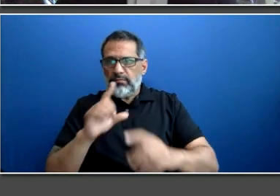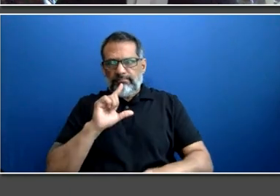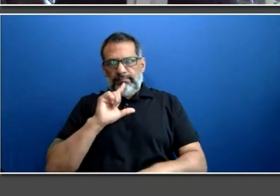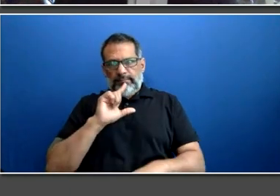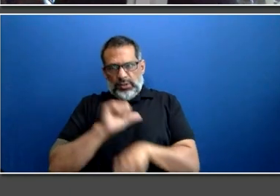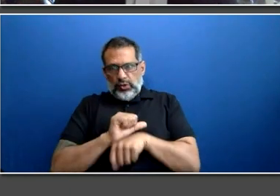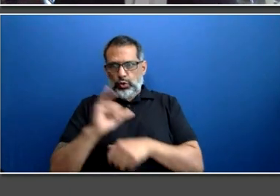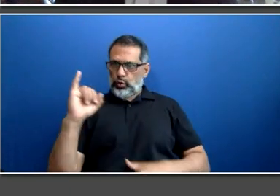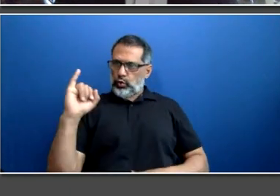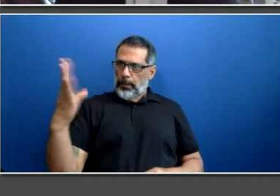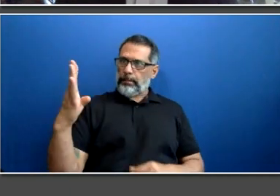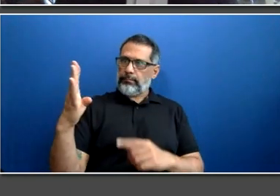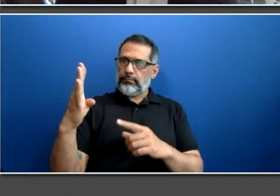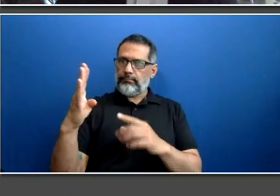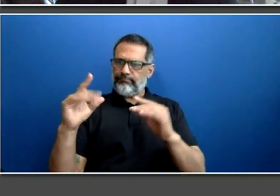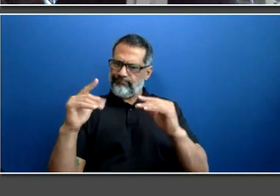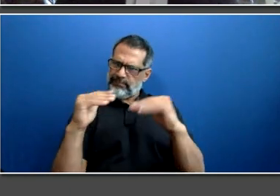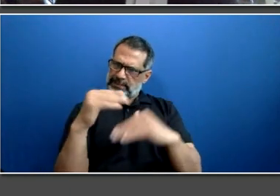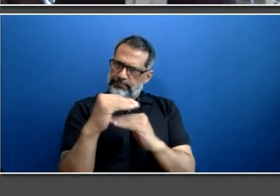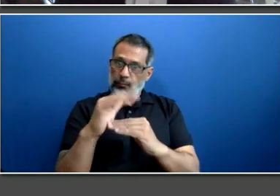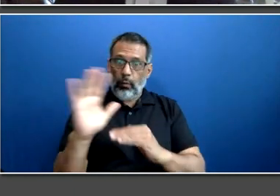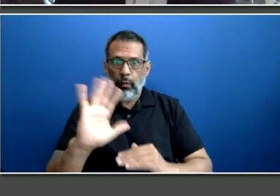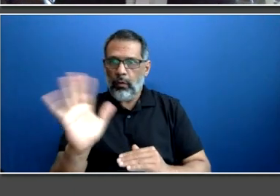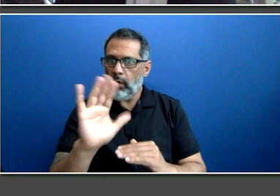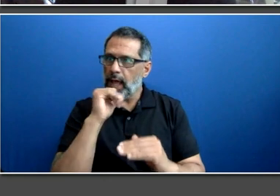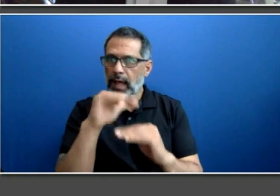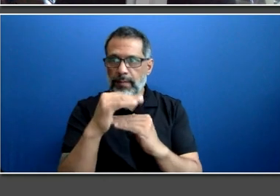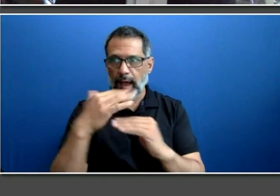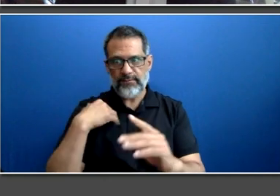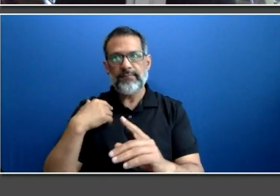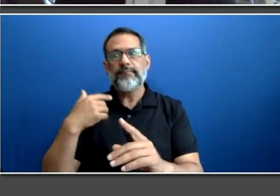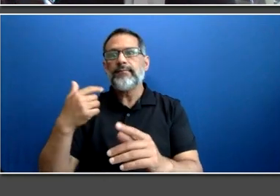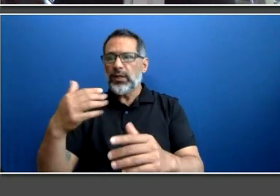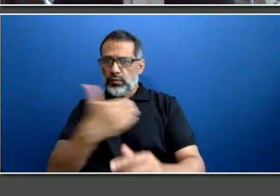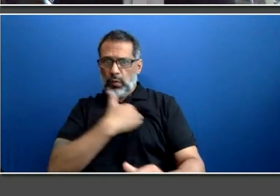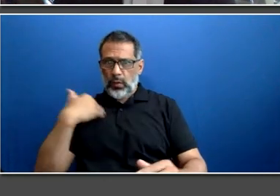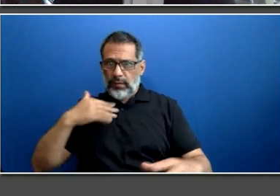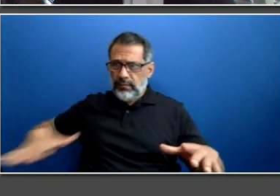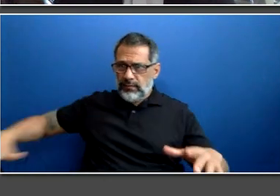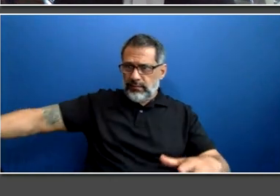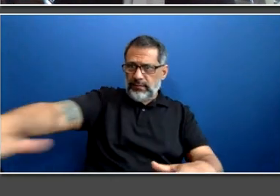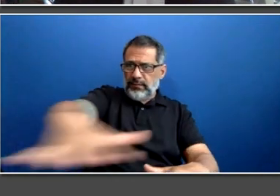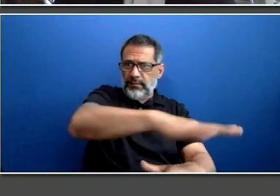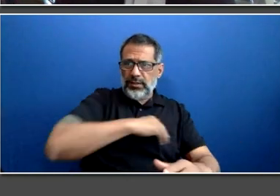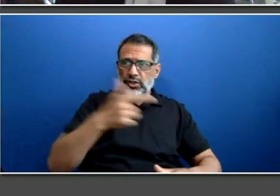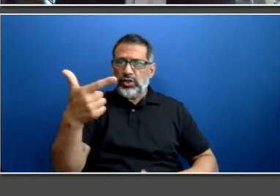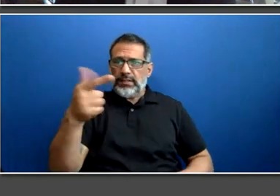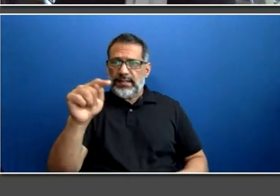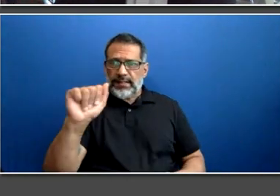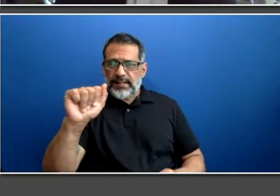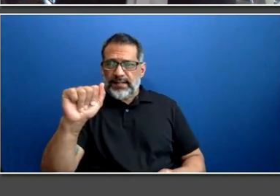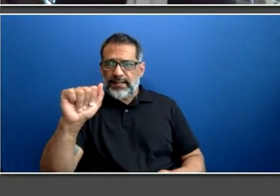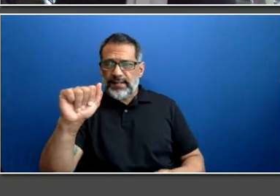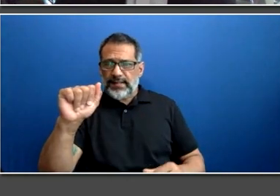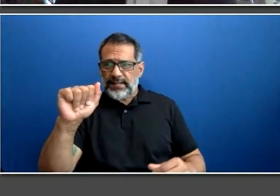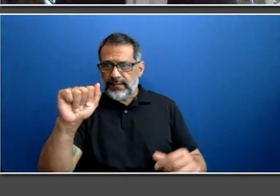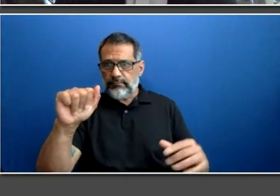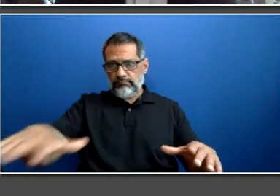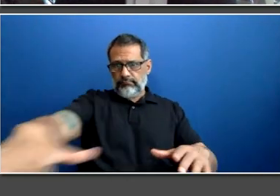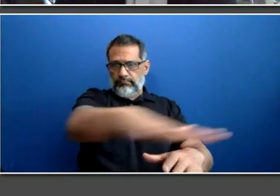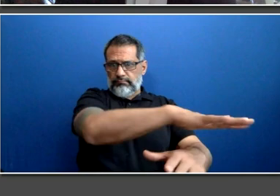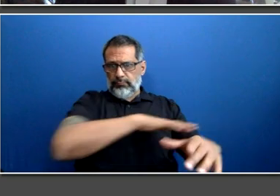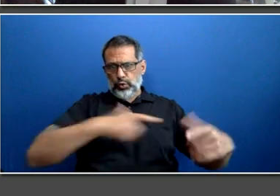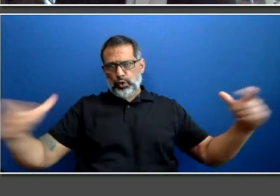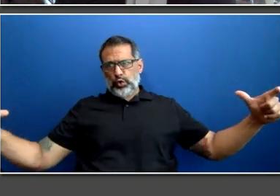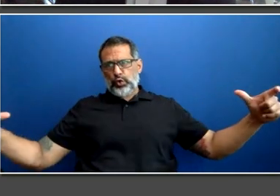for the City and the Greater Toronto Area at large. So what I'm going to do is give you a little bit of facts about the TTC today. So in September of